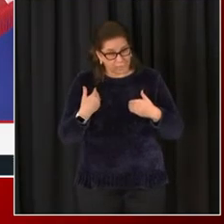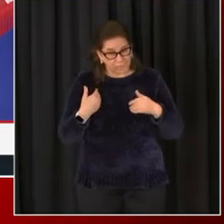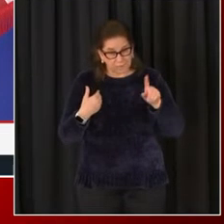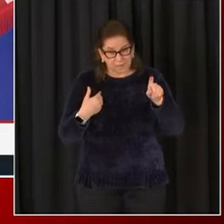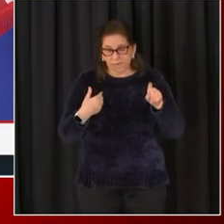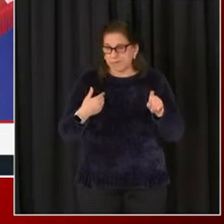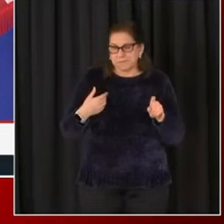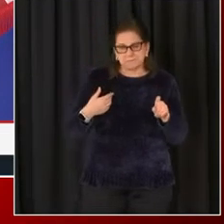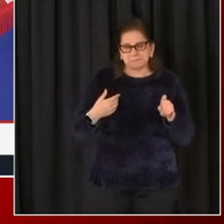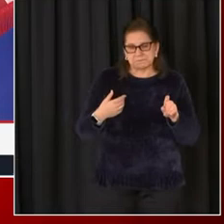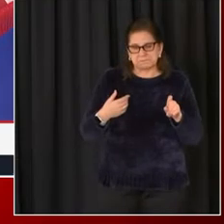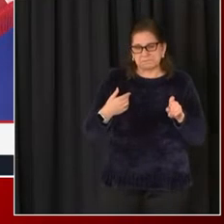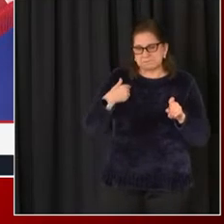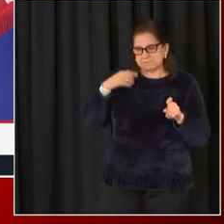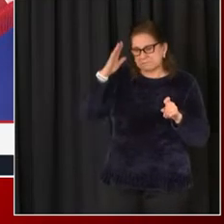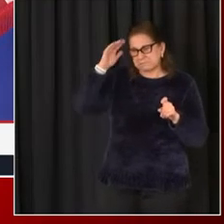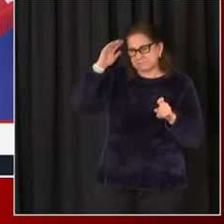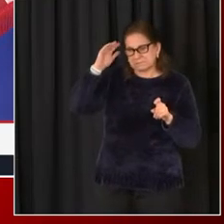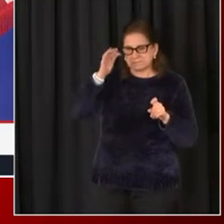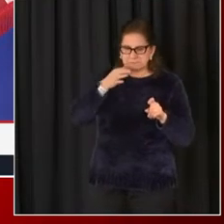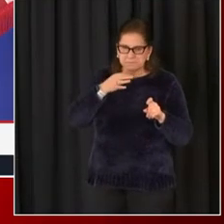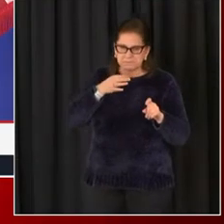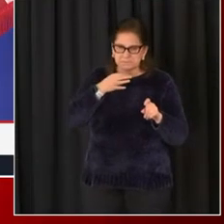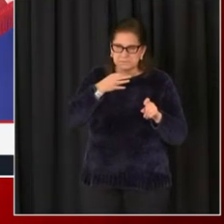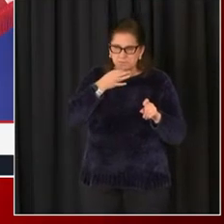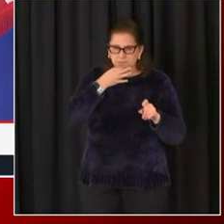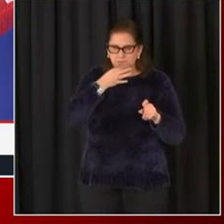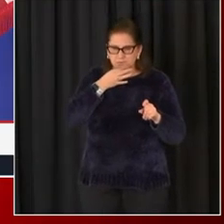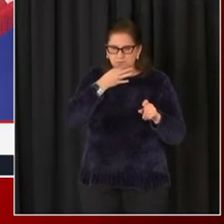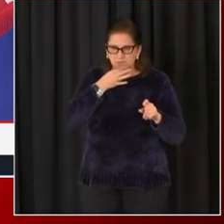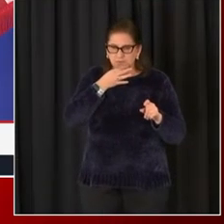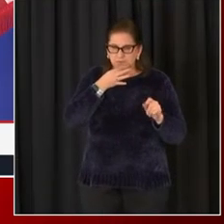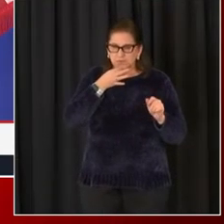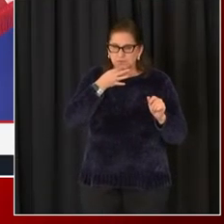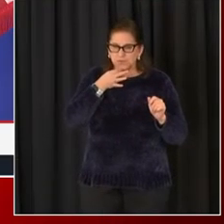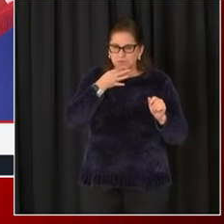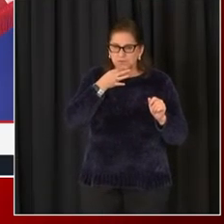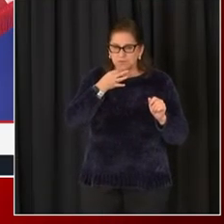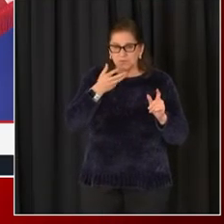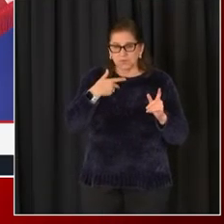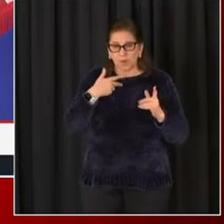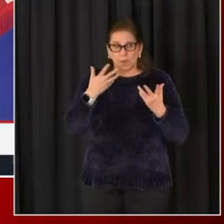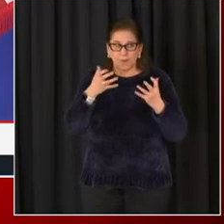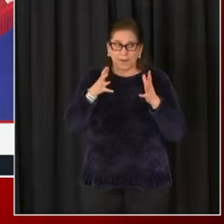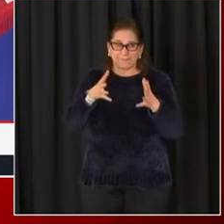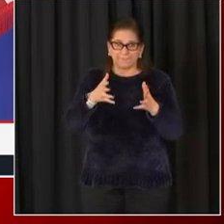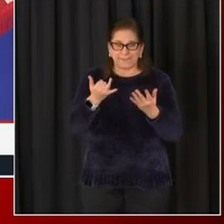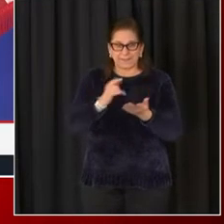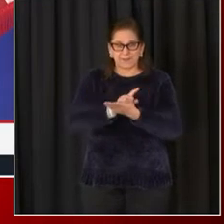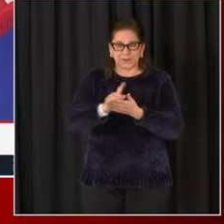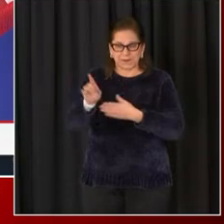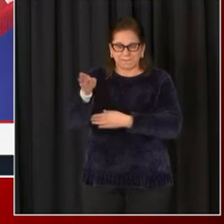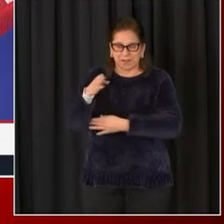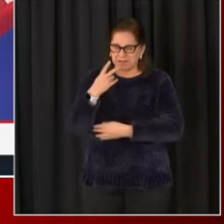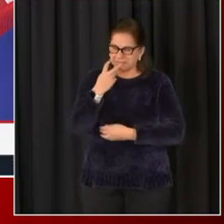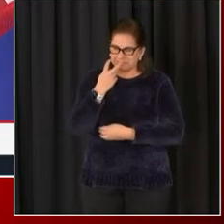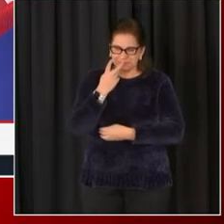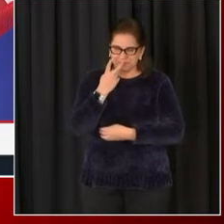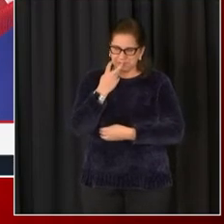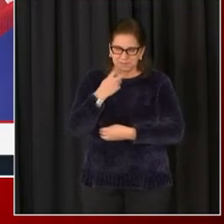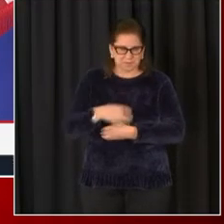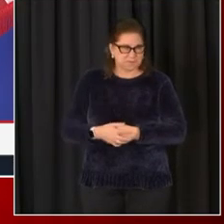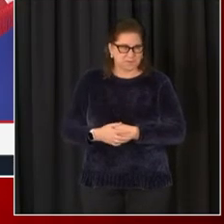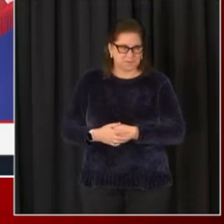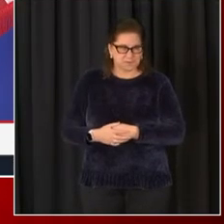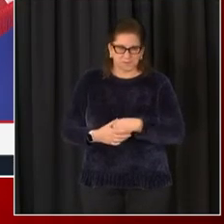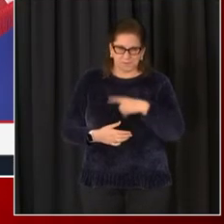No, I think they're expected to come down before that. It would be my hope that they leave it up this weekend, but that may be too late.